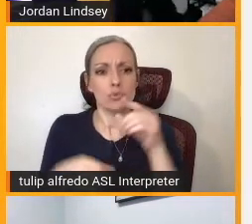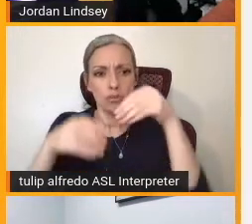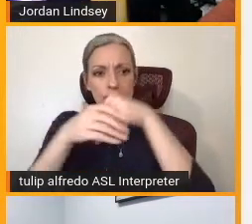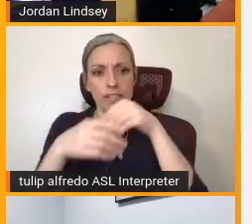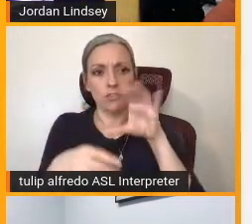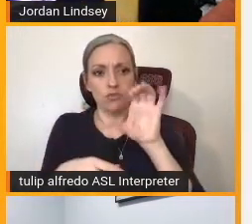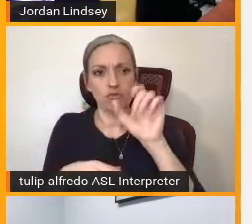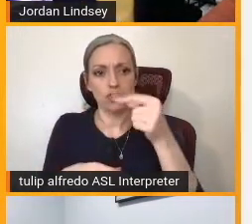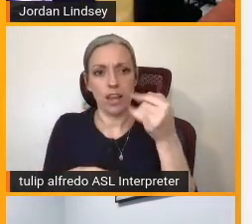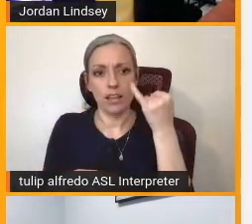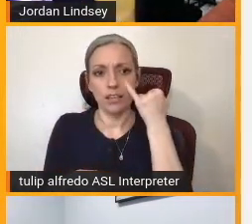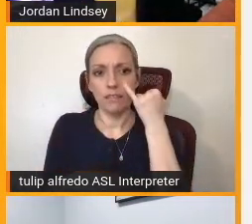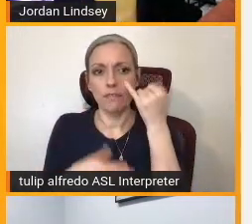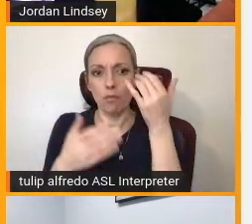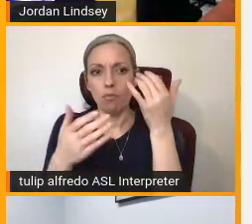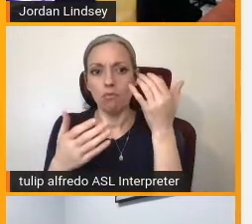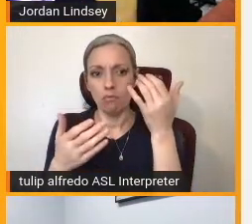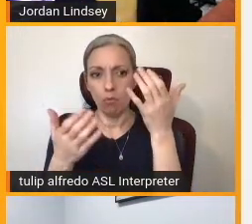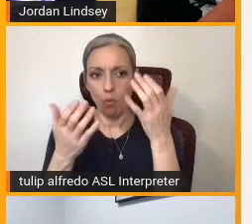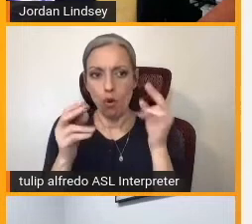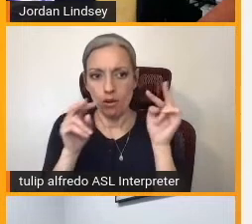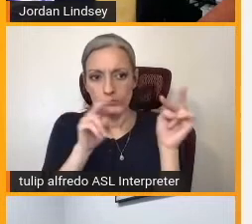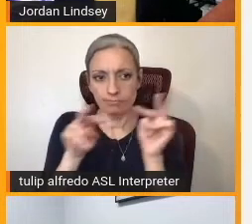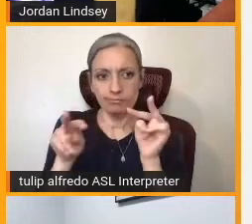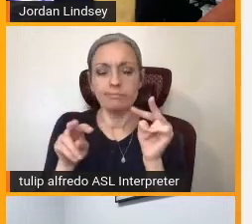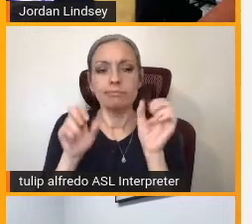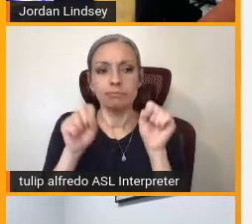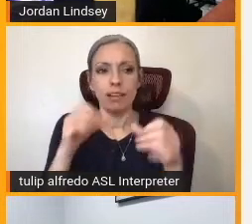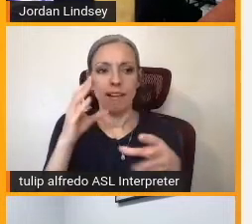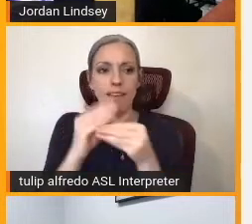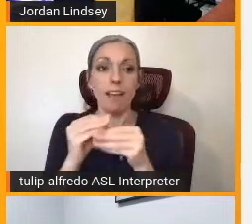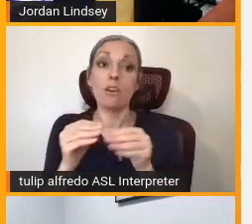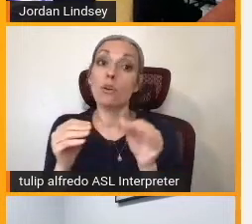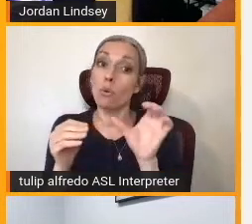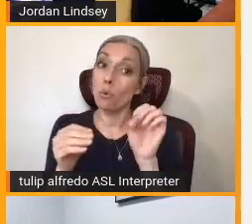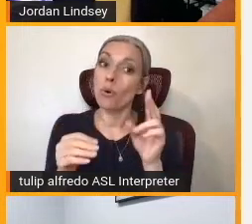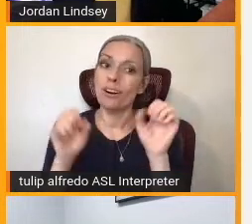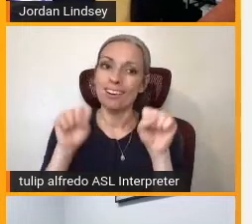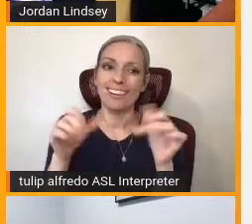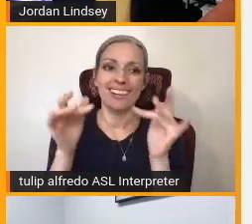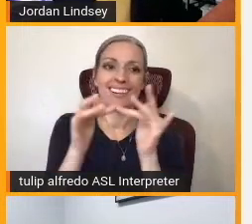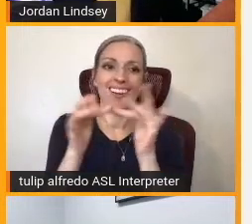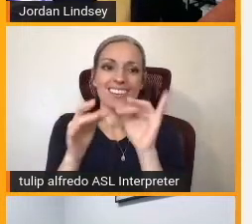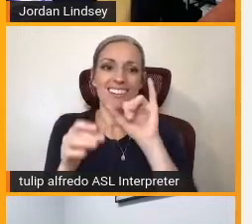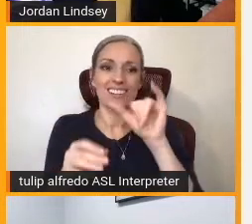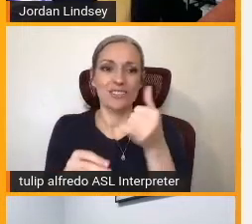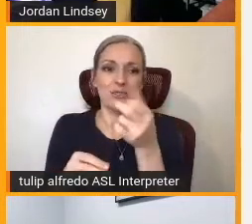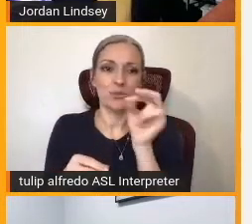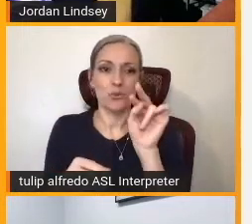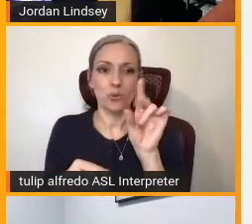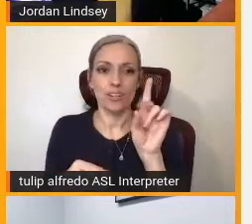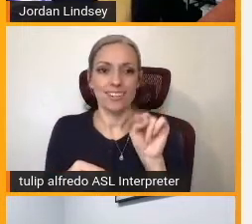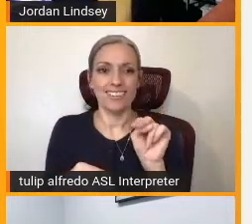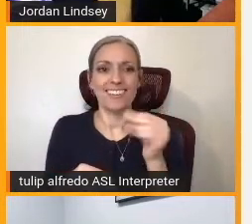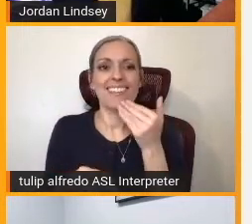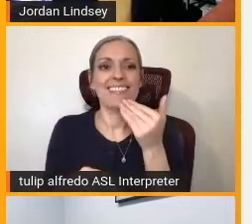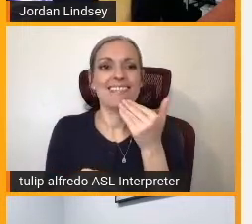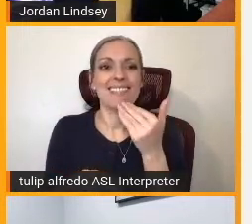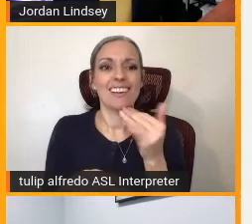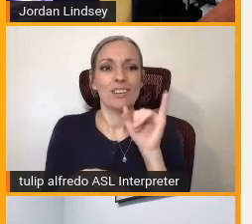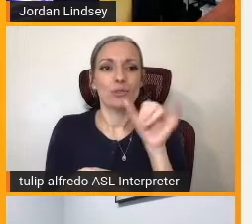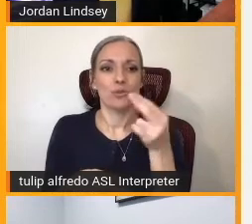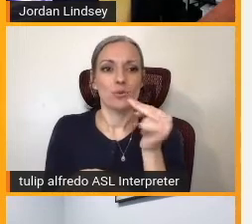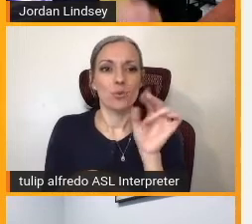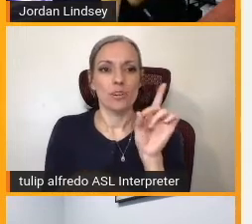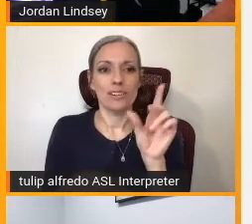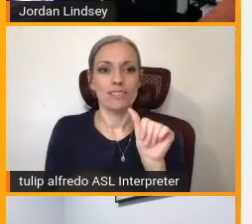you go. yeah. I don't know if you can see that, but yes. Or you can contact Jordan. Jordan knows how he reaches. Thank you, Jordan, for this opportunity. know we need to move